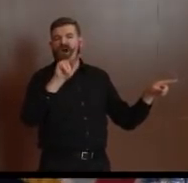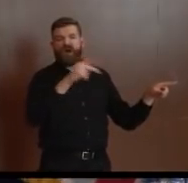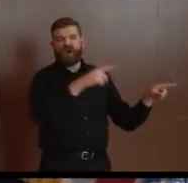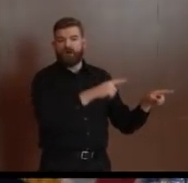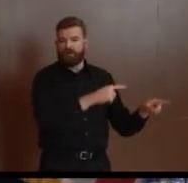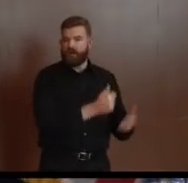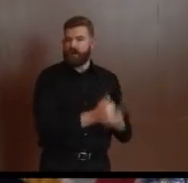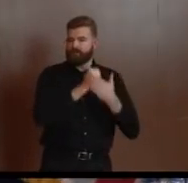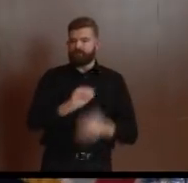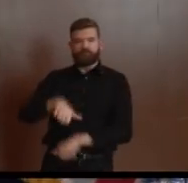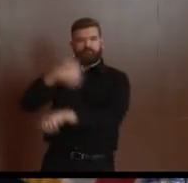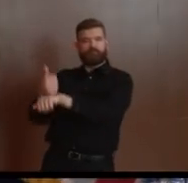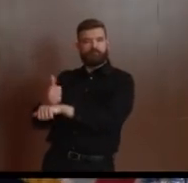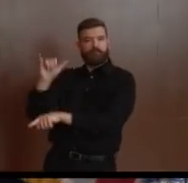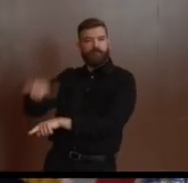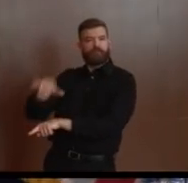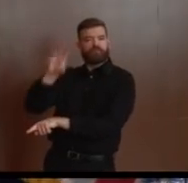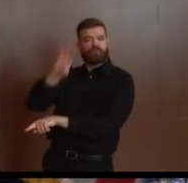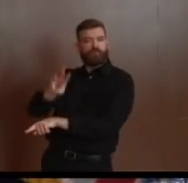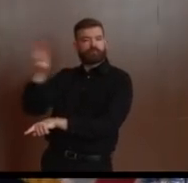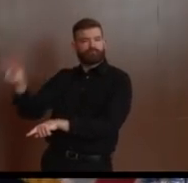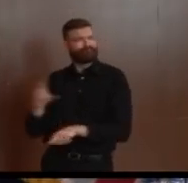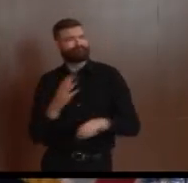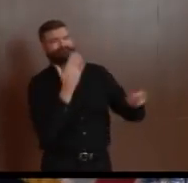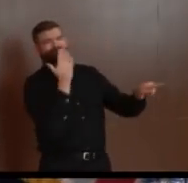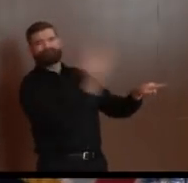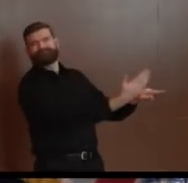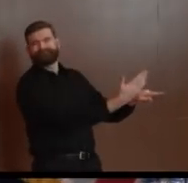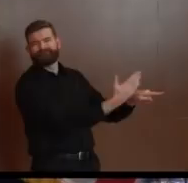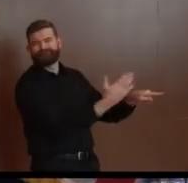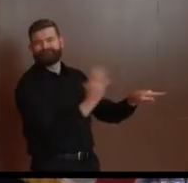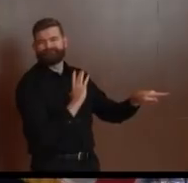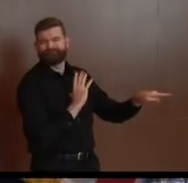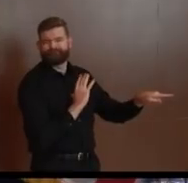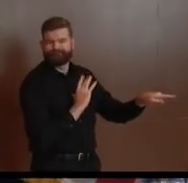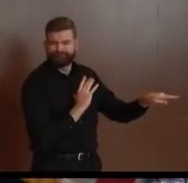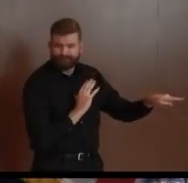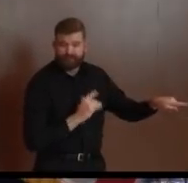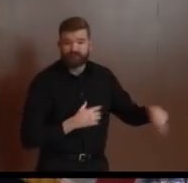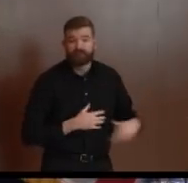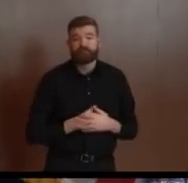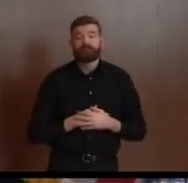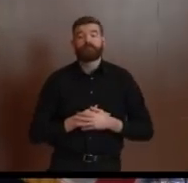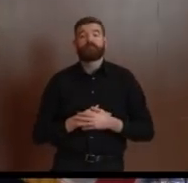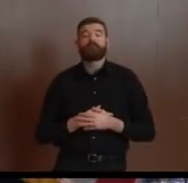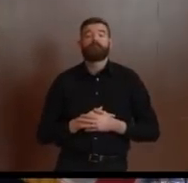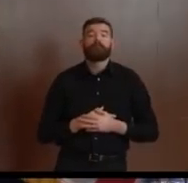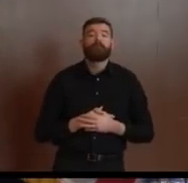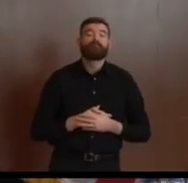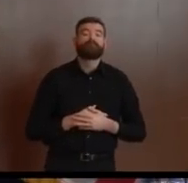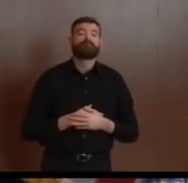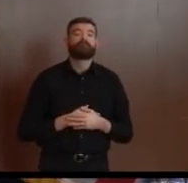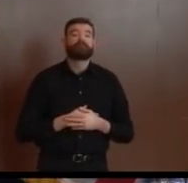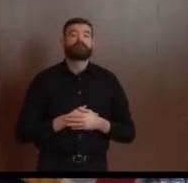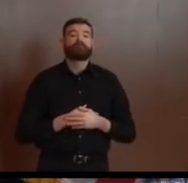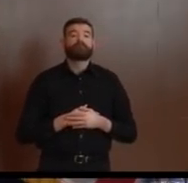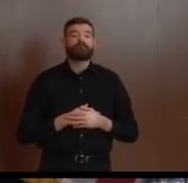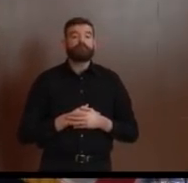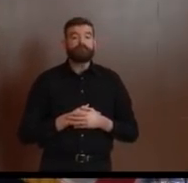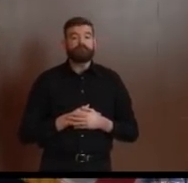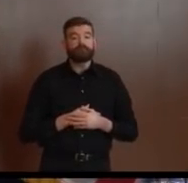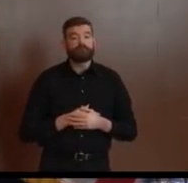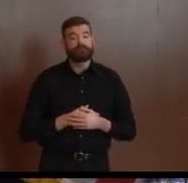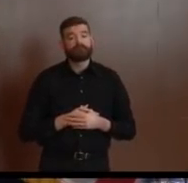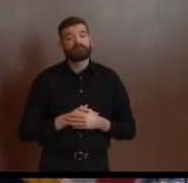to reiterate where I started. Unless you are needed as part of our frontline efforts, please stay